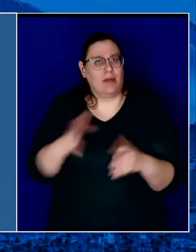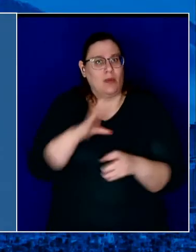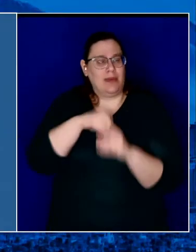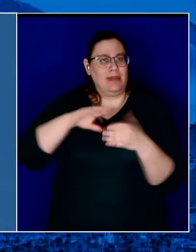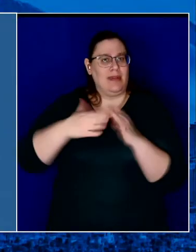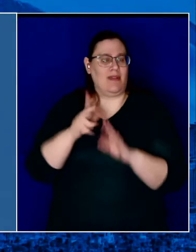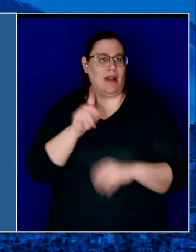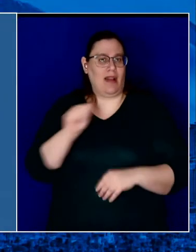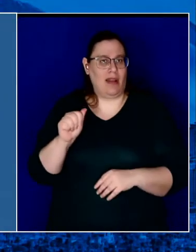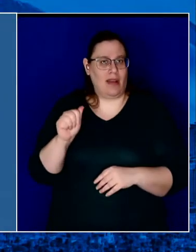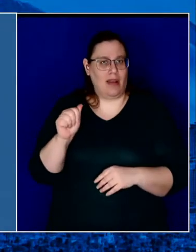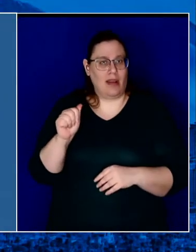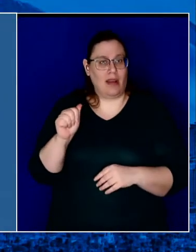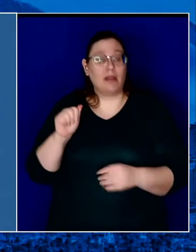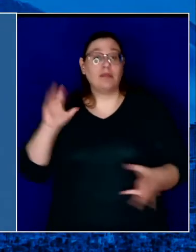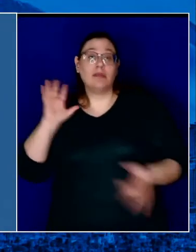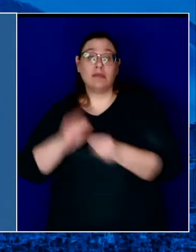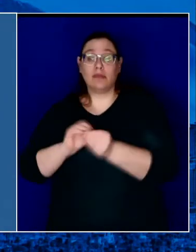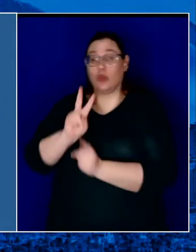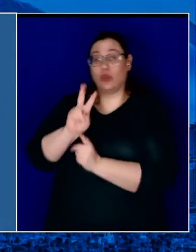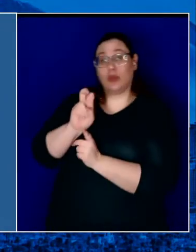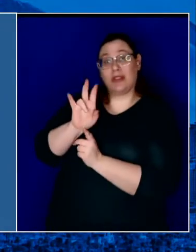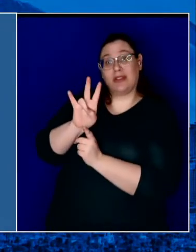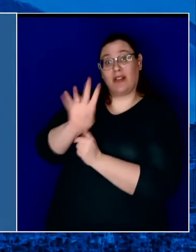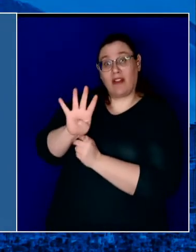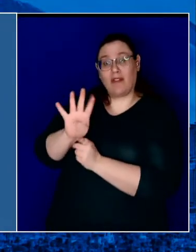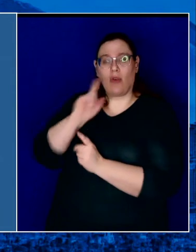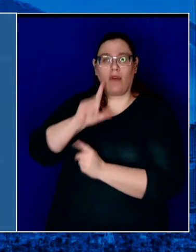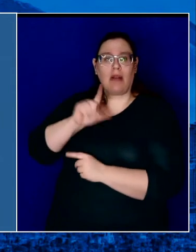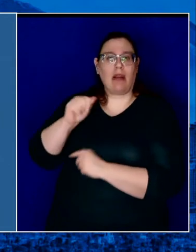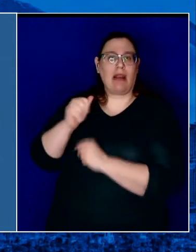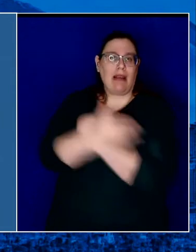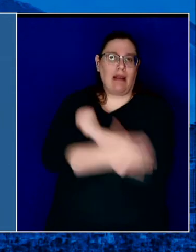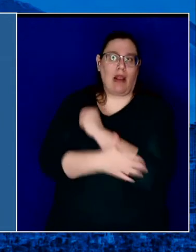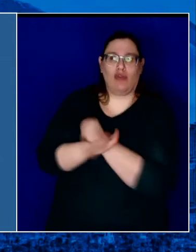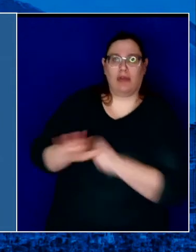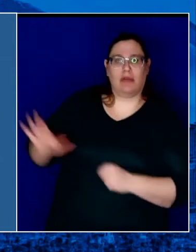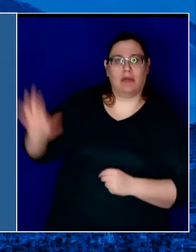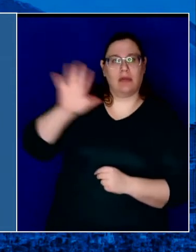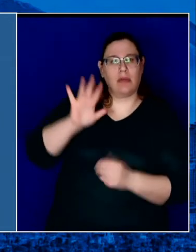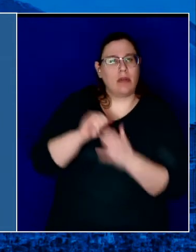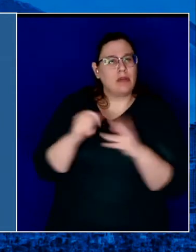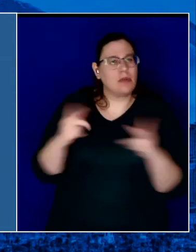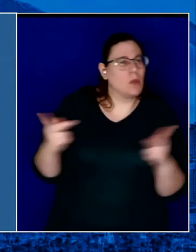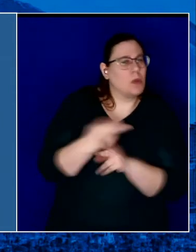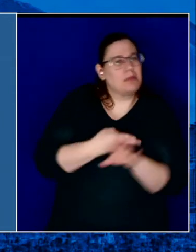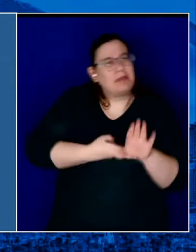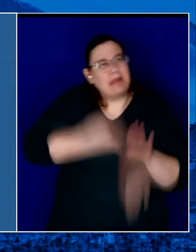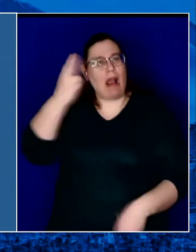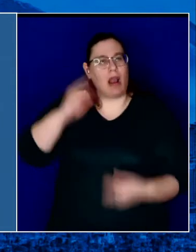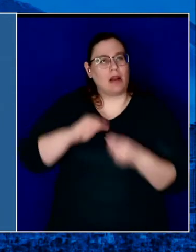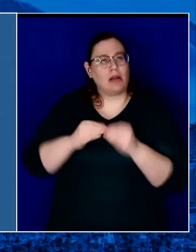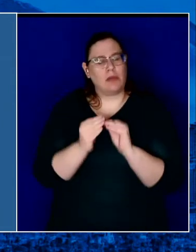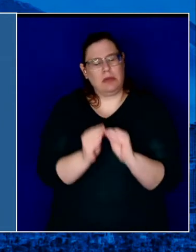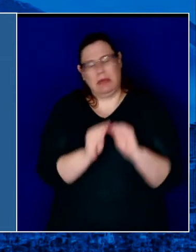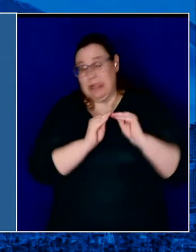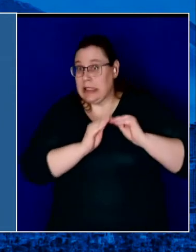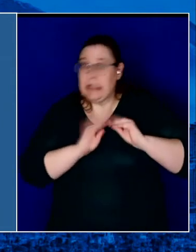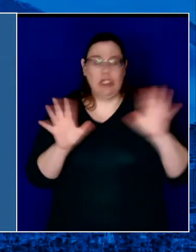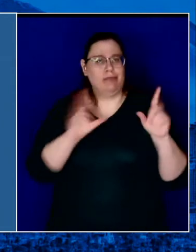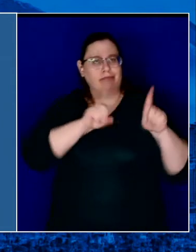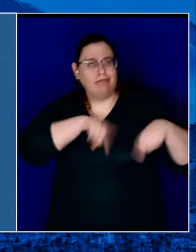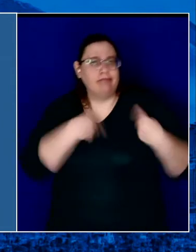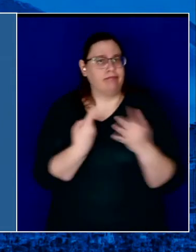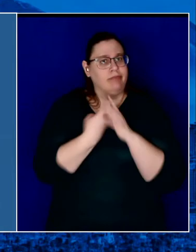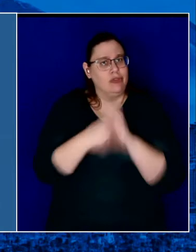and a total of 274 in the county. This is the highest number, by far, since the start of the